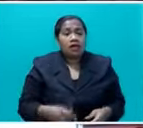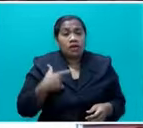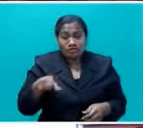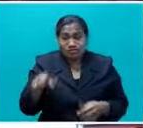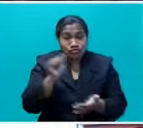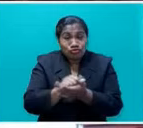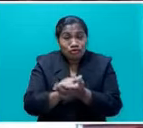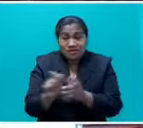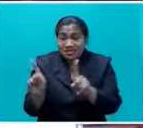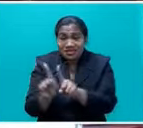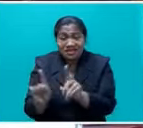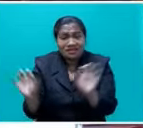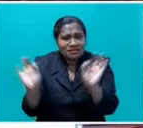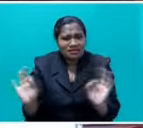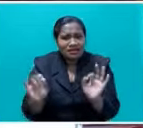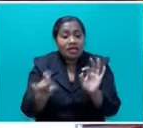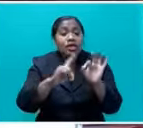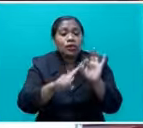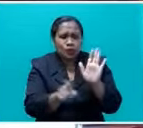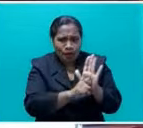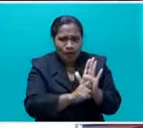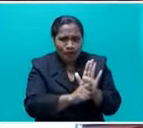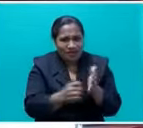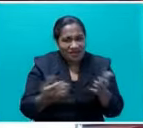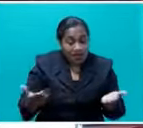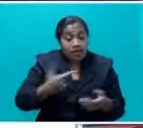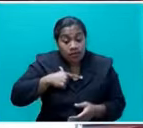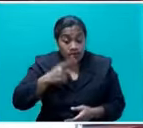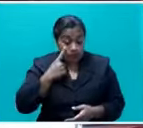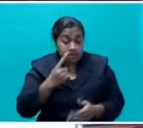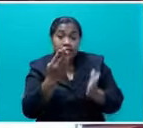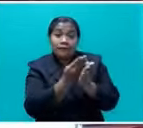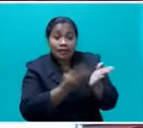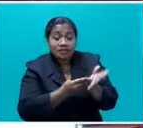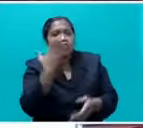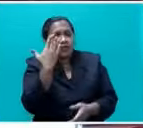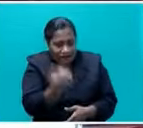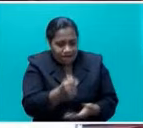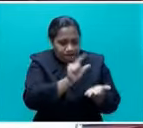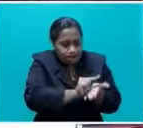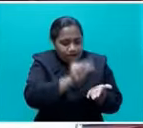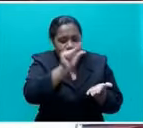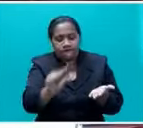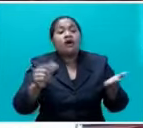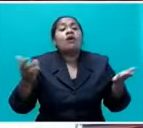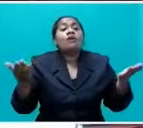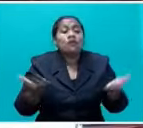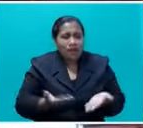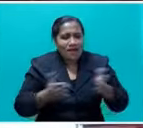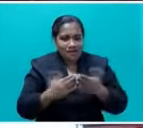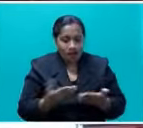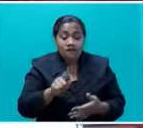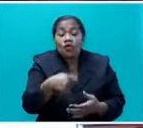live that has got a QR code. This is why if you see in the budget, we've actually made an allocation where we are now for the next